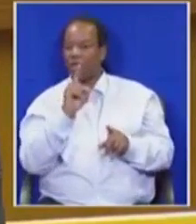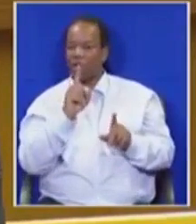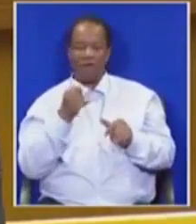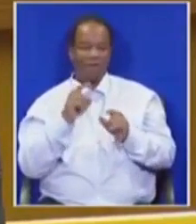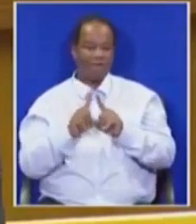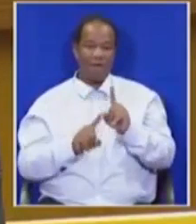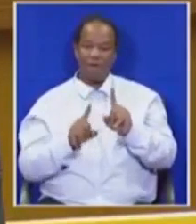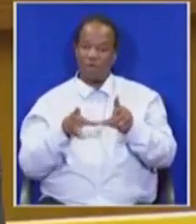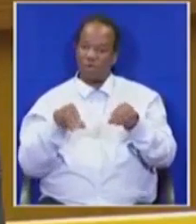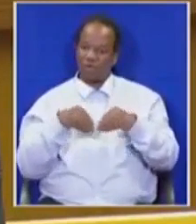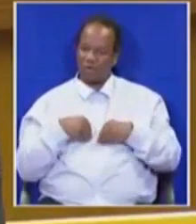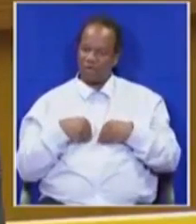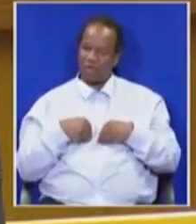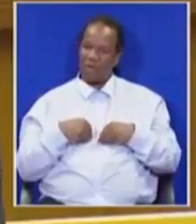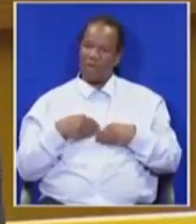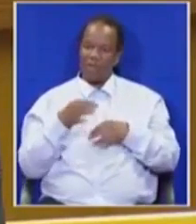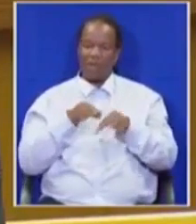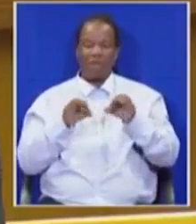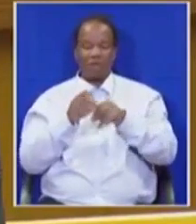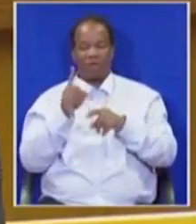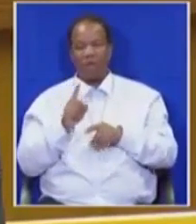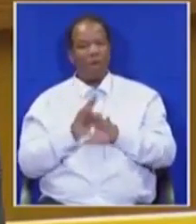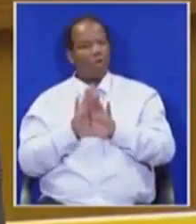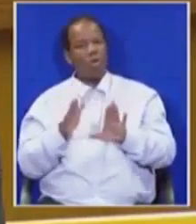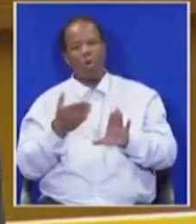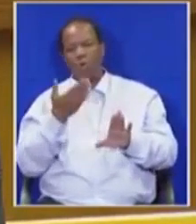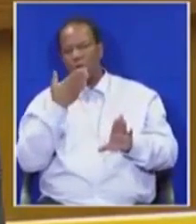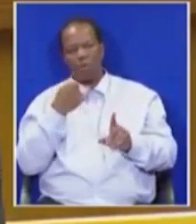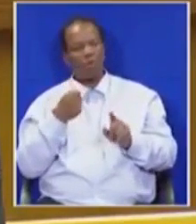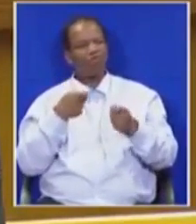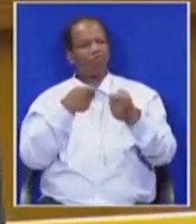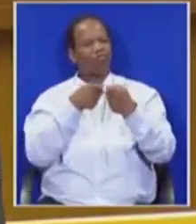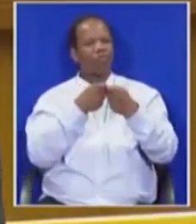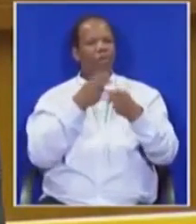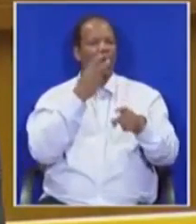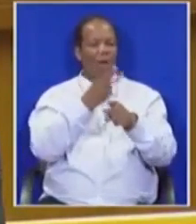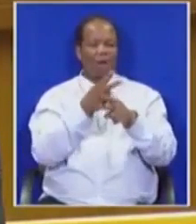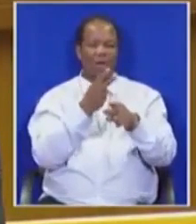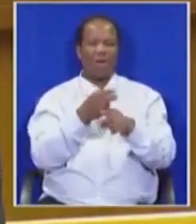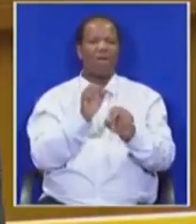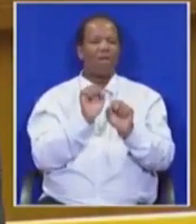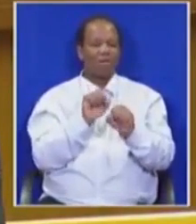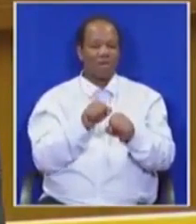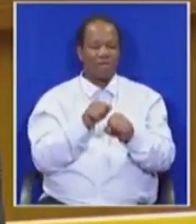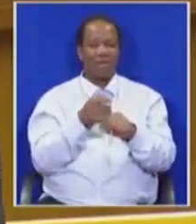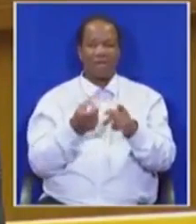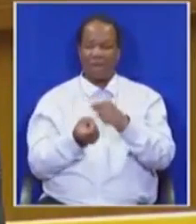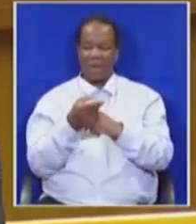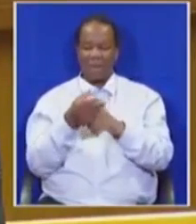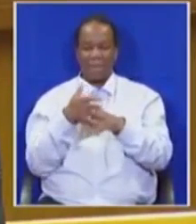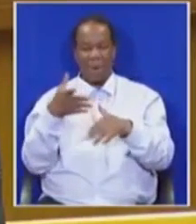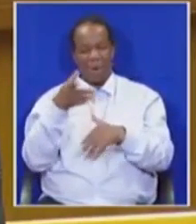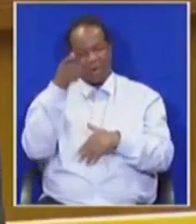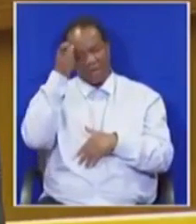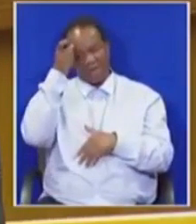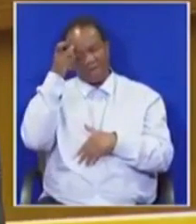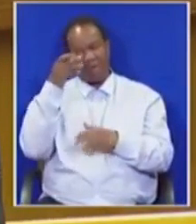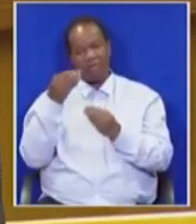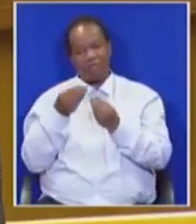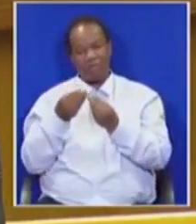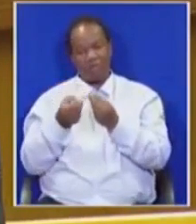We do not seek revenge, though they caused so much evil in our land. We do not wish